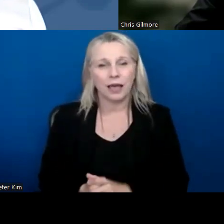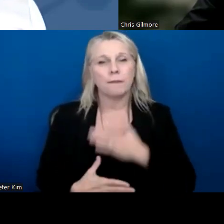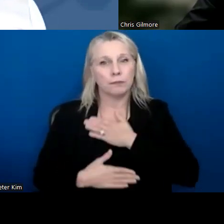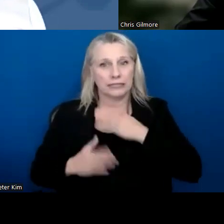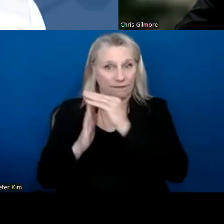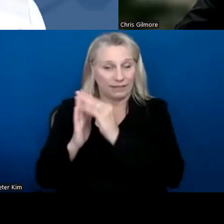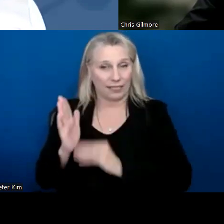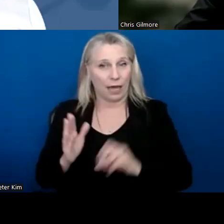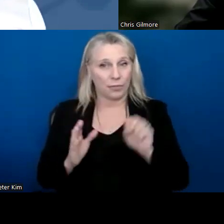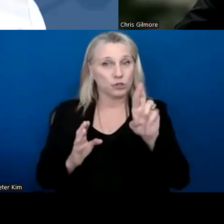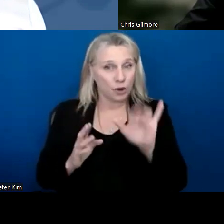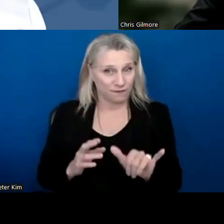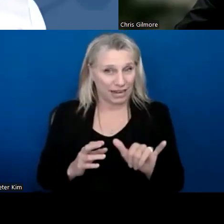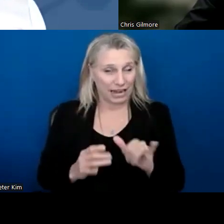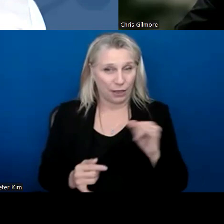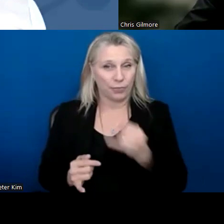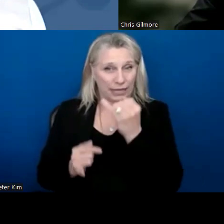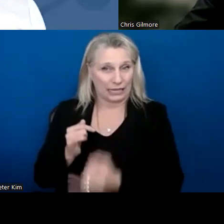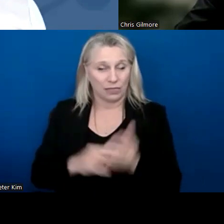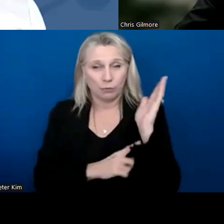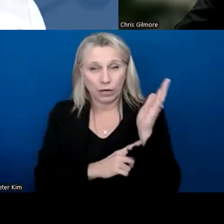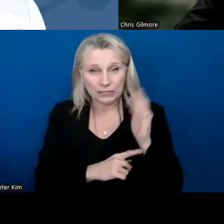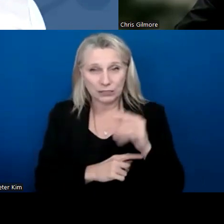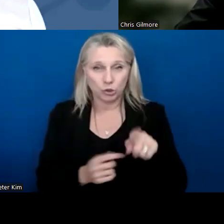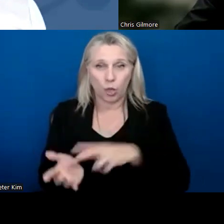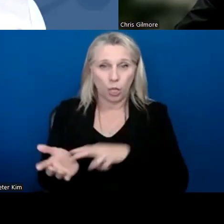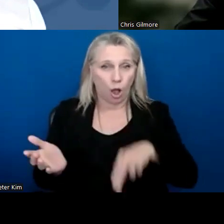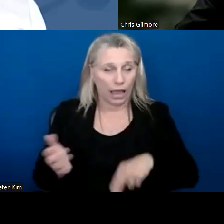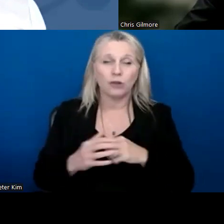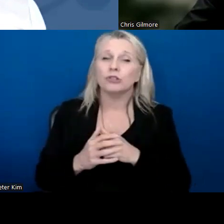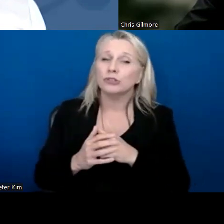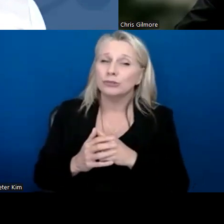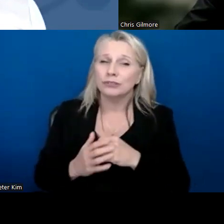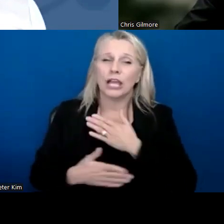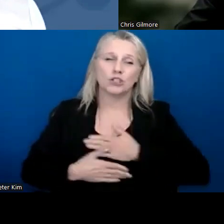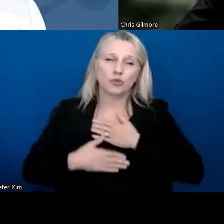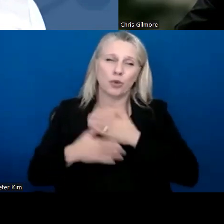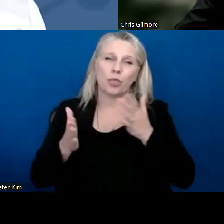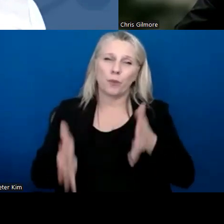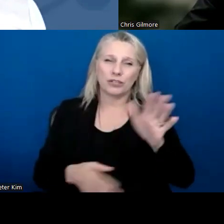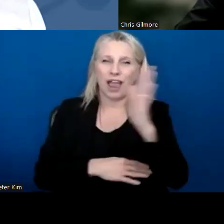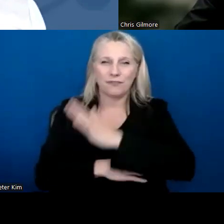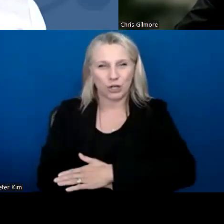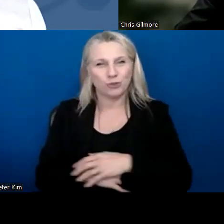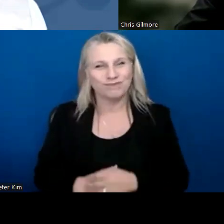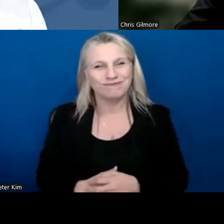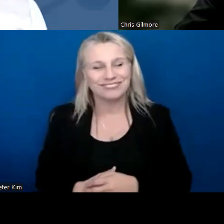fill out the survey at the end of the presentation as you log out and enjoy the rest of your afternoon. Take care, everyone. Bye-bye.